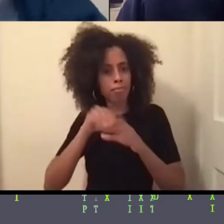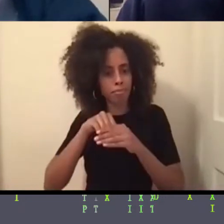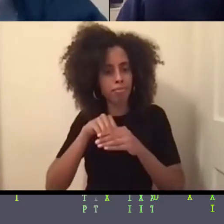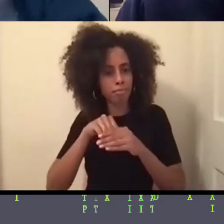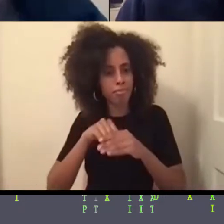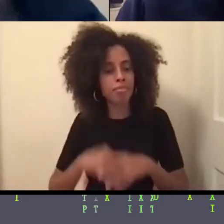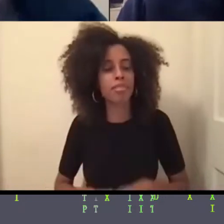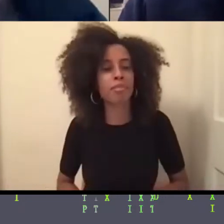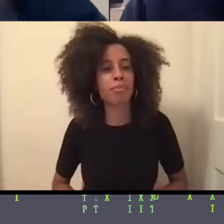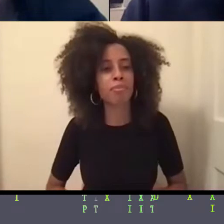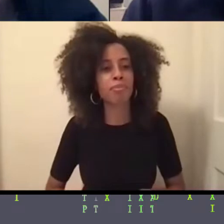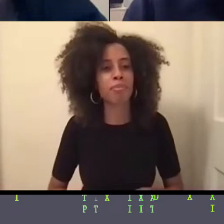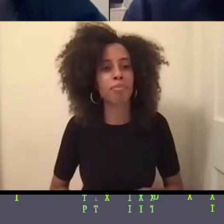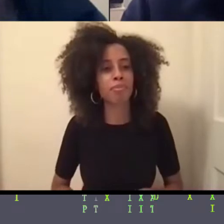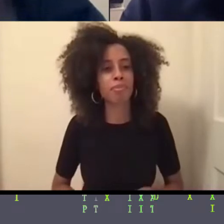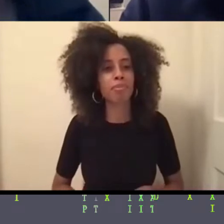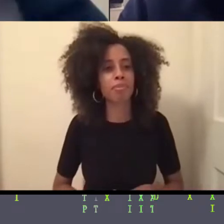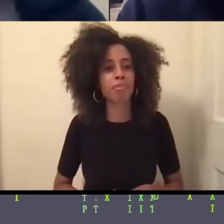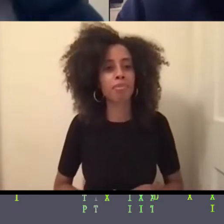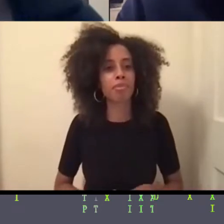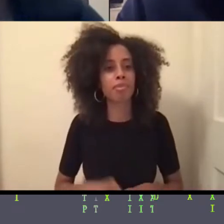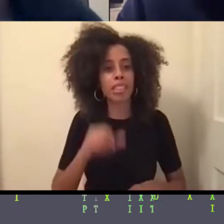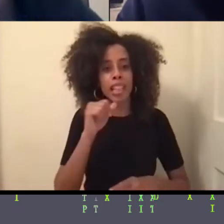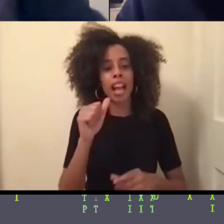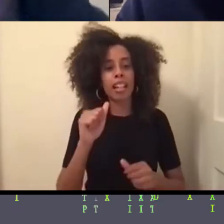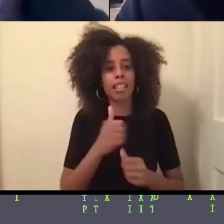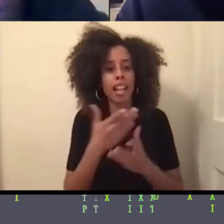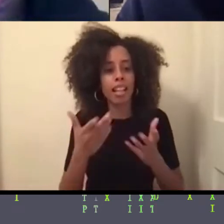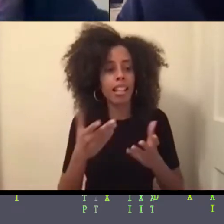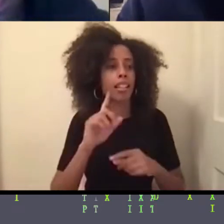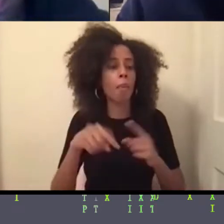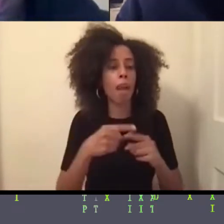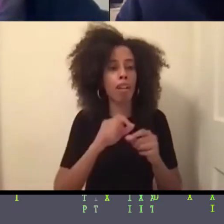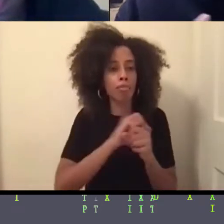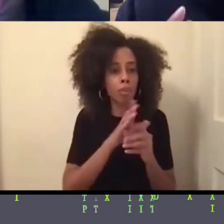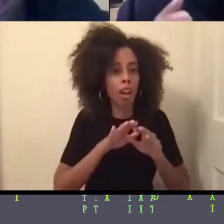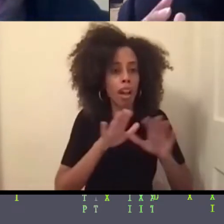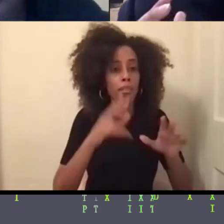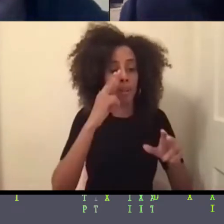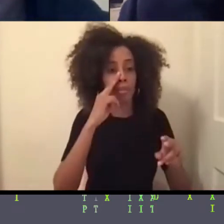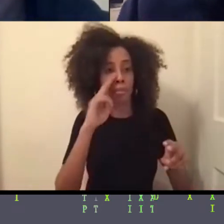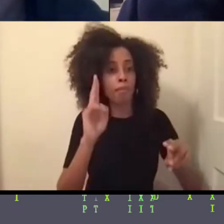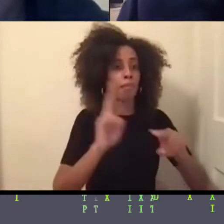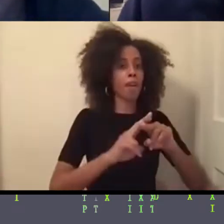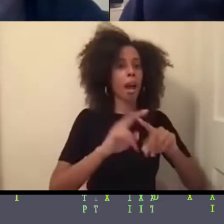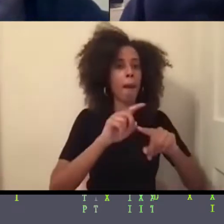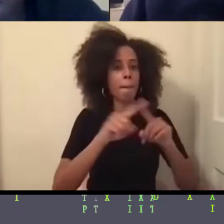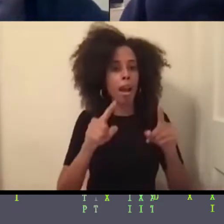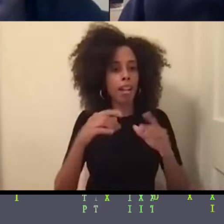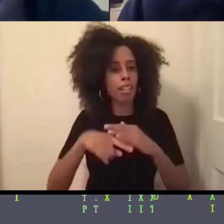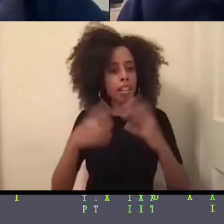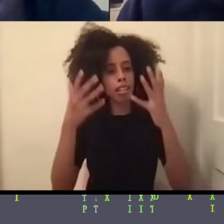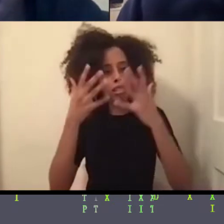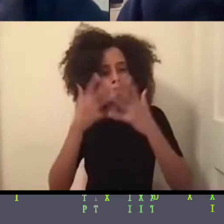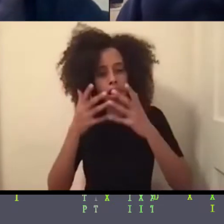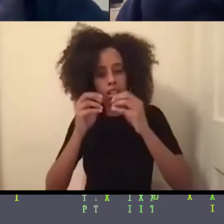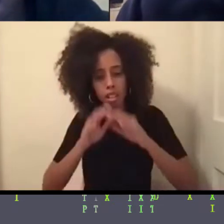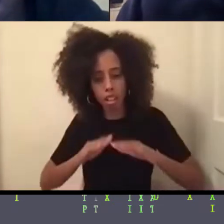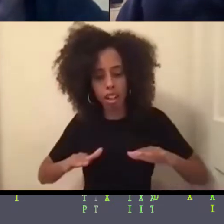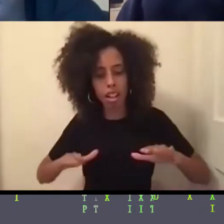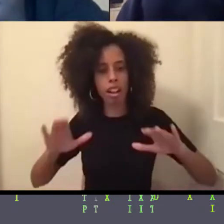I, so not that anything about COVID was fun, but I think just of, like, in this, like, kind of, like, dark space that I definitely entered